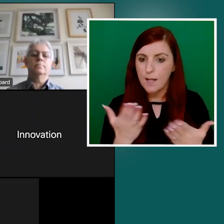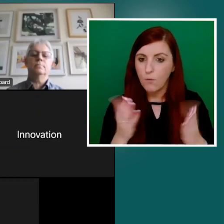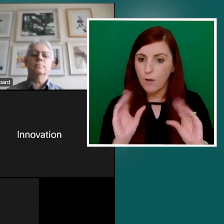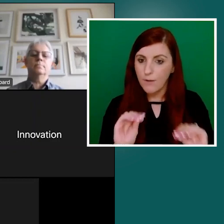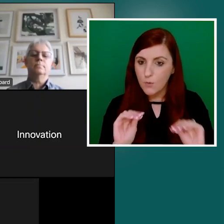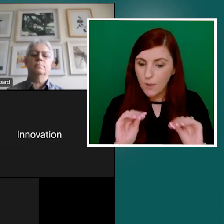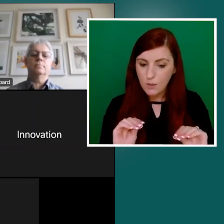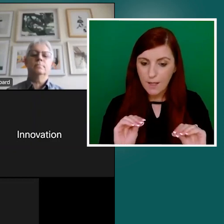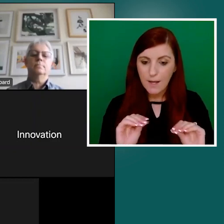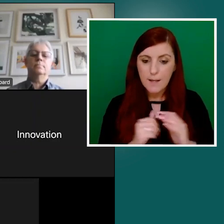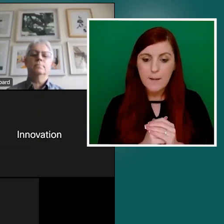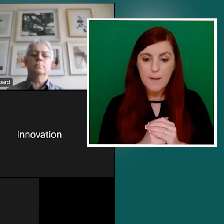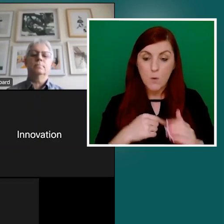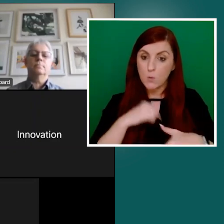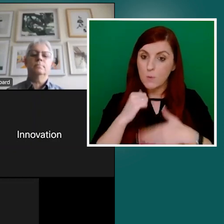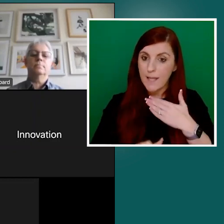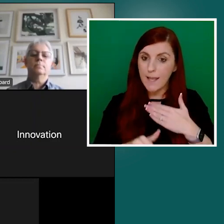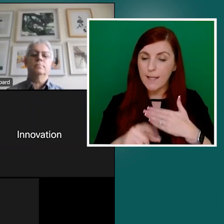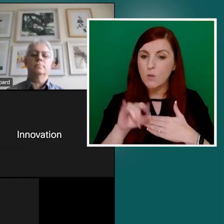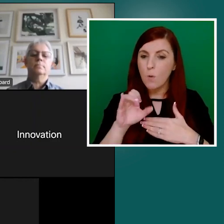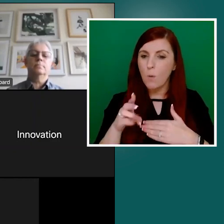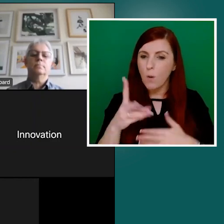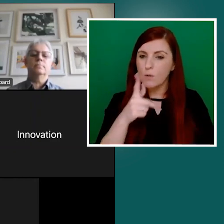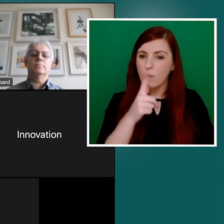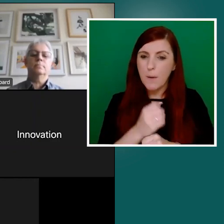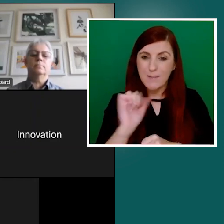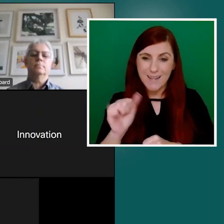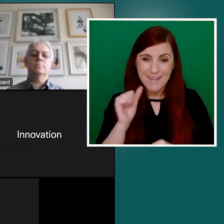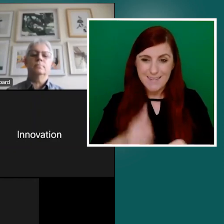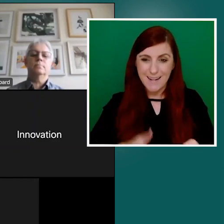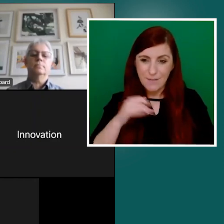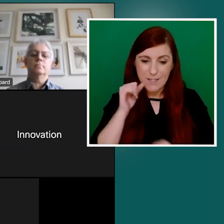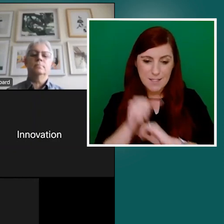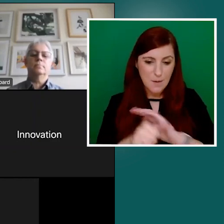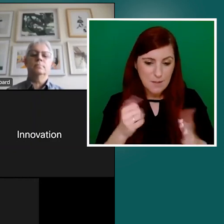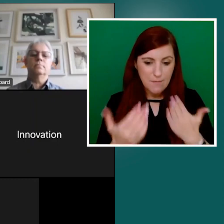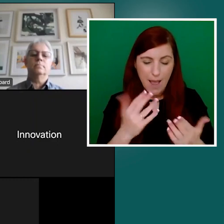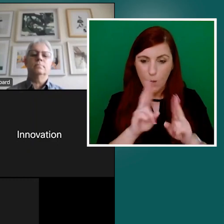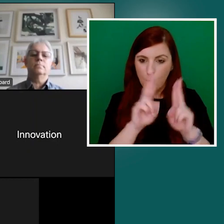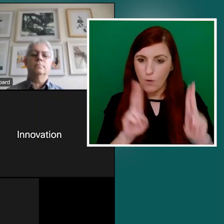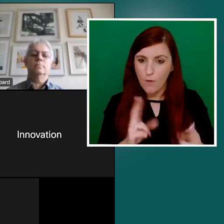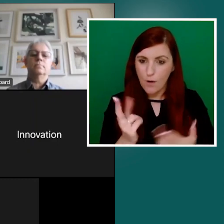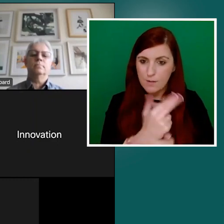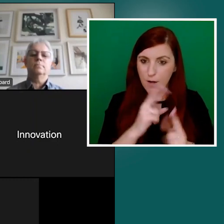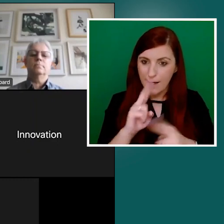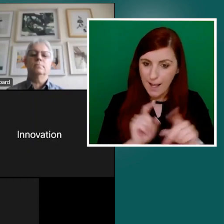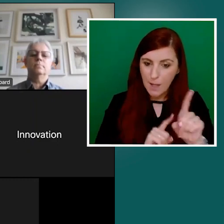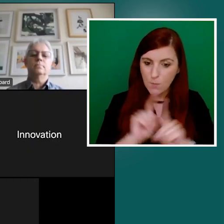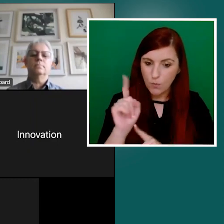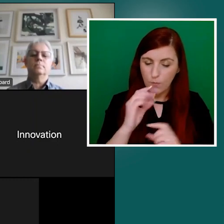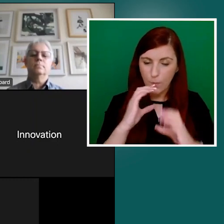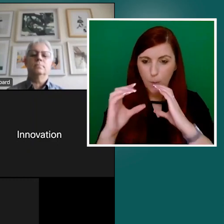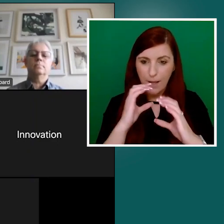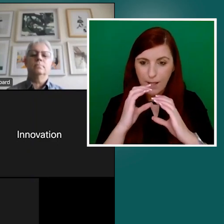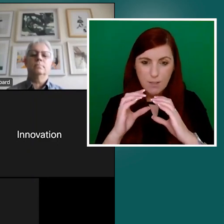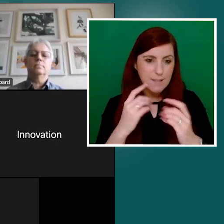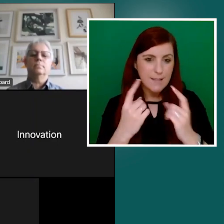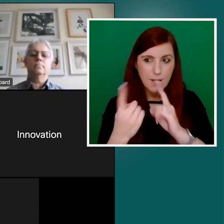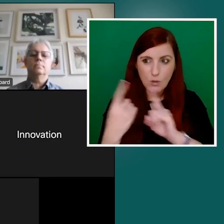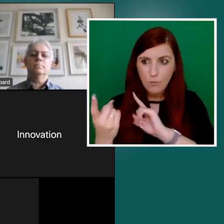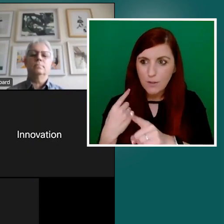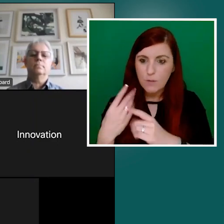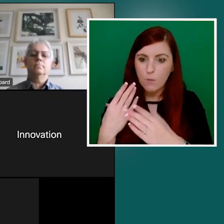he's going to speak to us about his lived experience of how universal design can improve communications interactions with public service